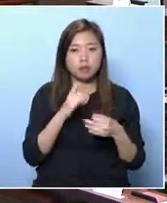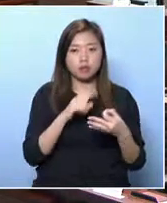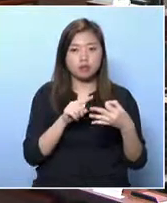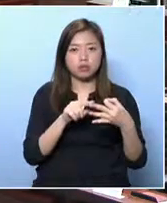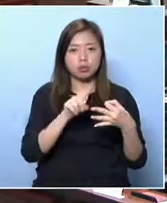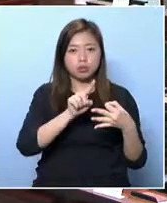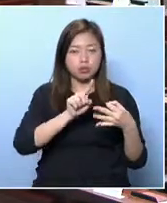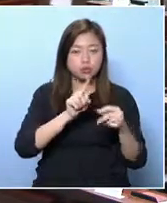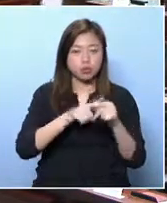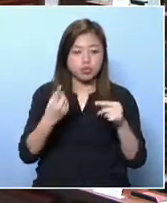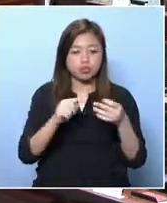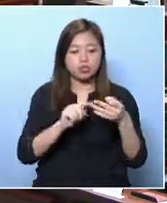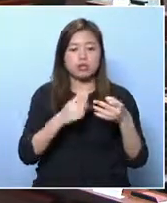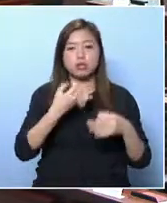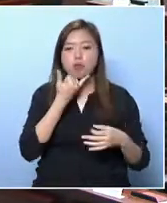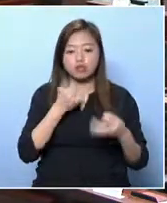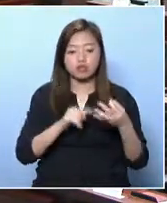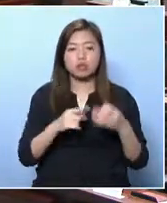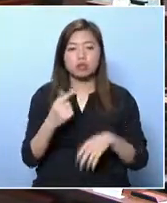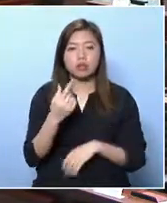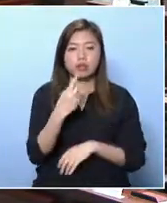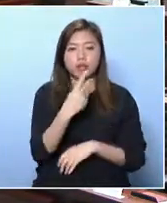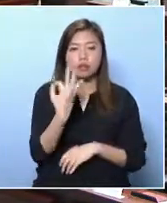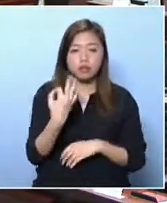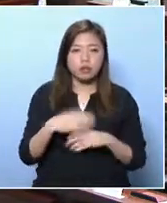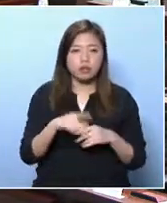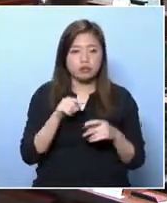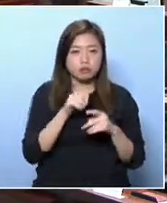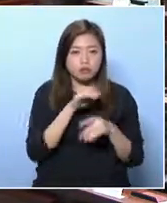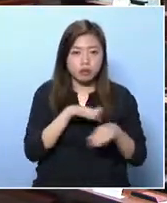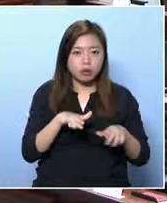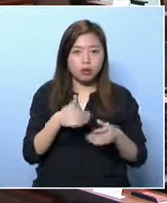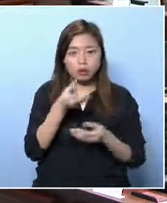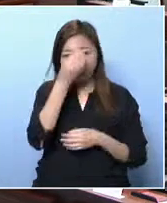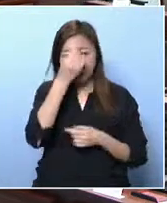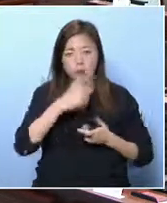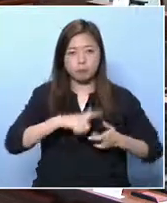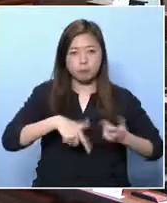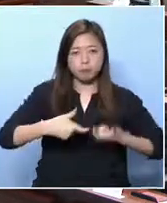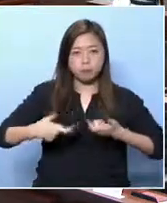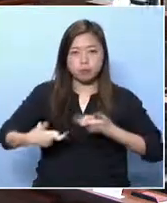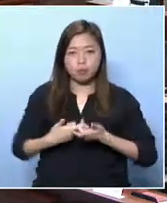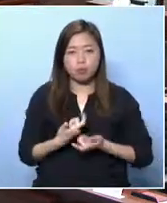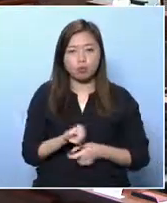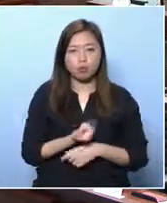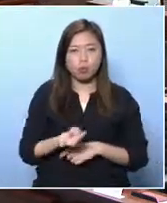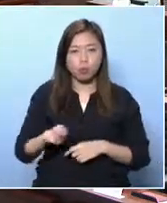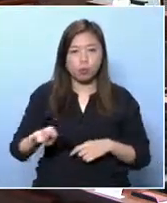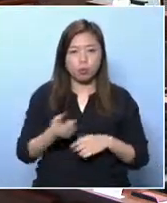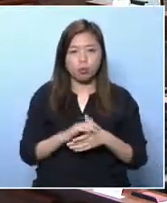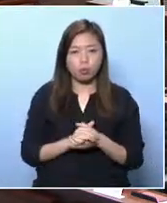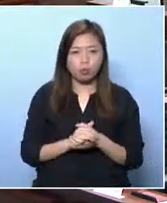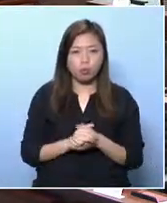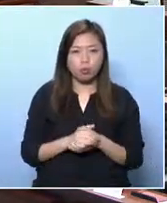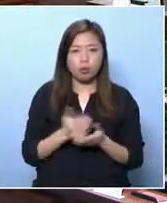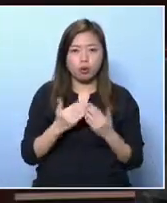three kids. One P2, one P6, another K3. I have to spend quite a lot of